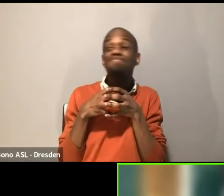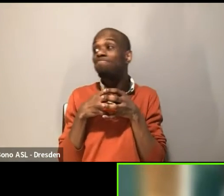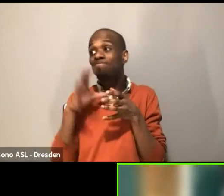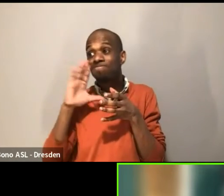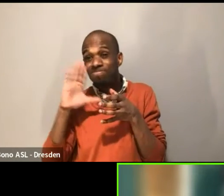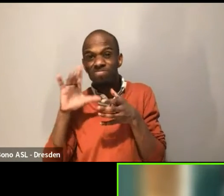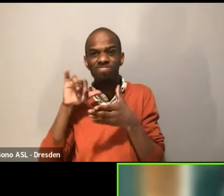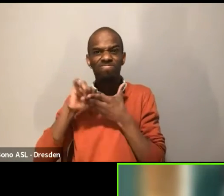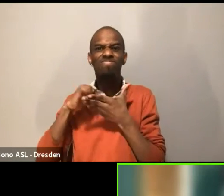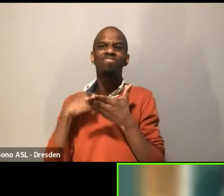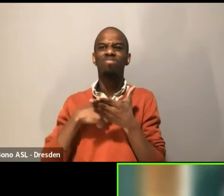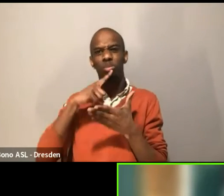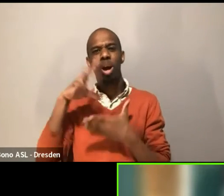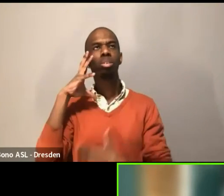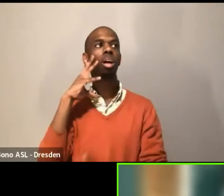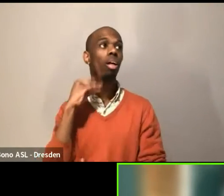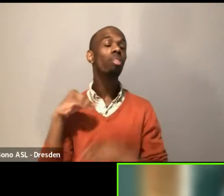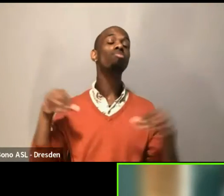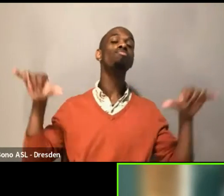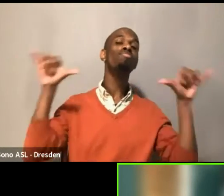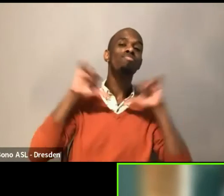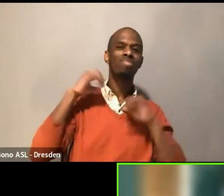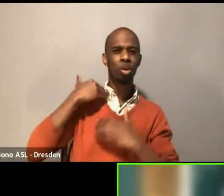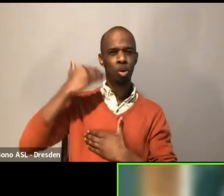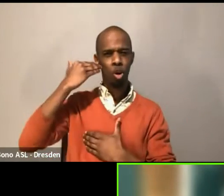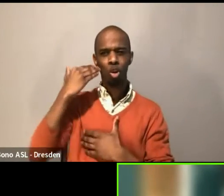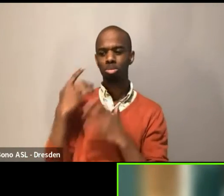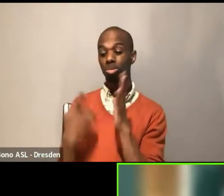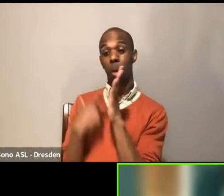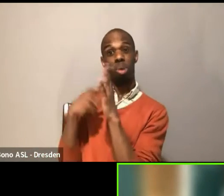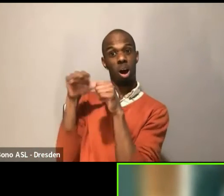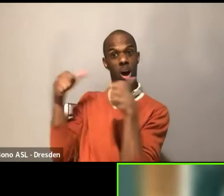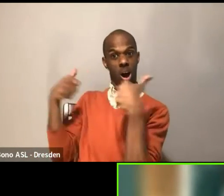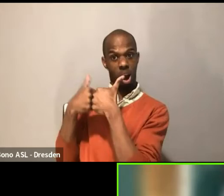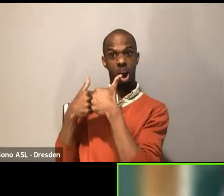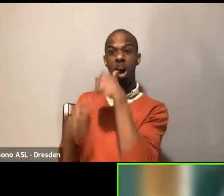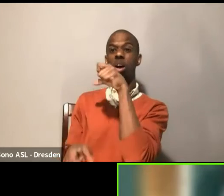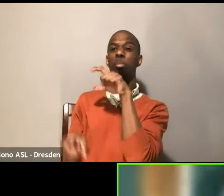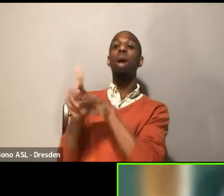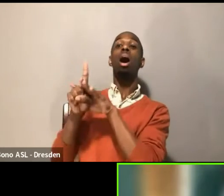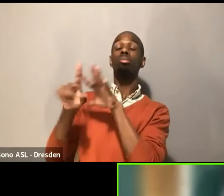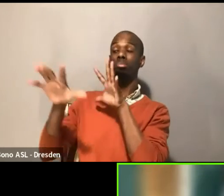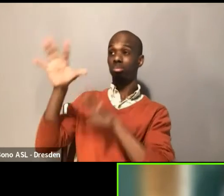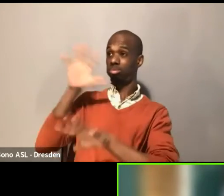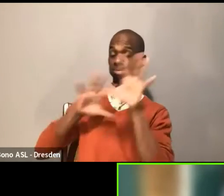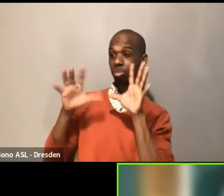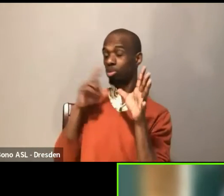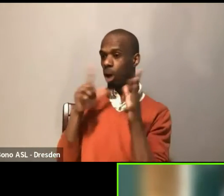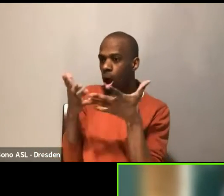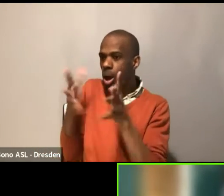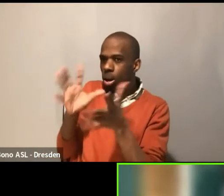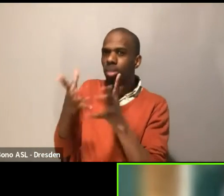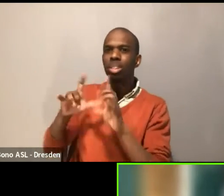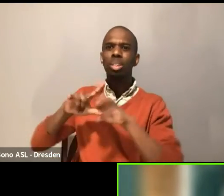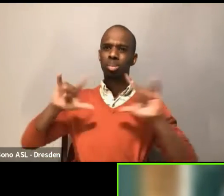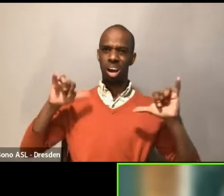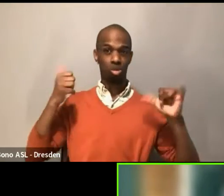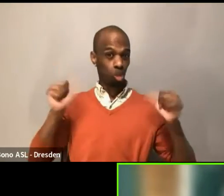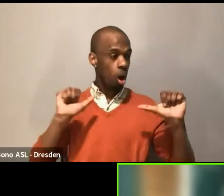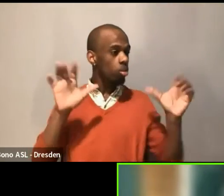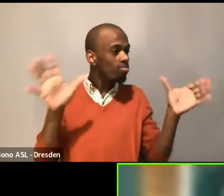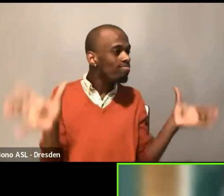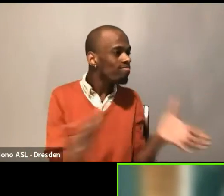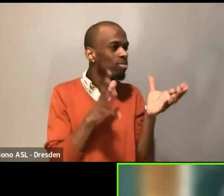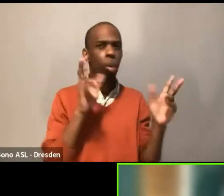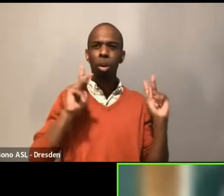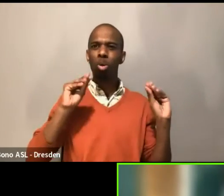in your challenge. And I was always really uplifting people of color and having that conversation, which was another huge conversation.